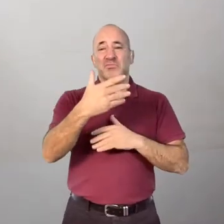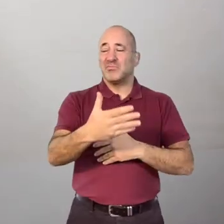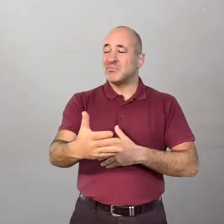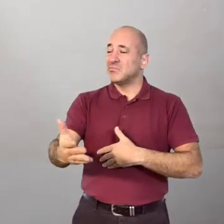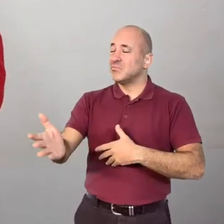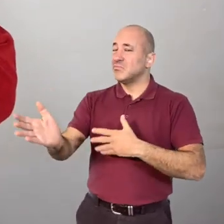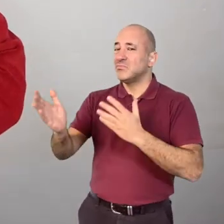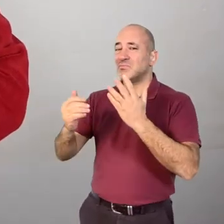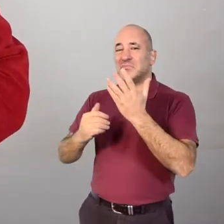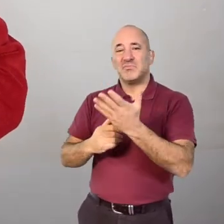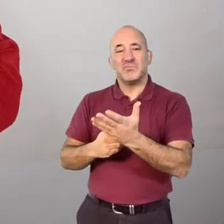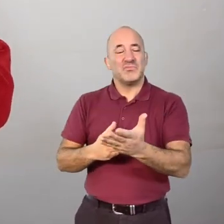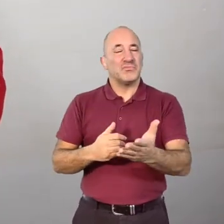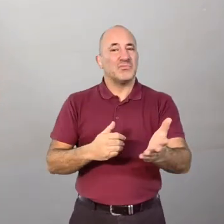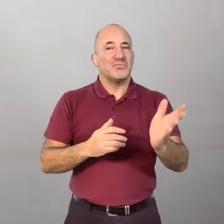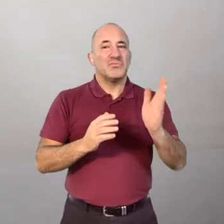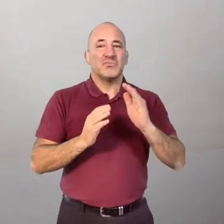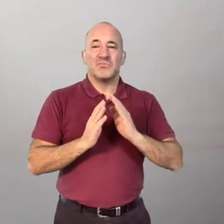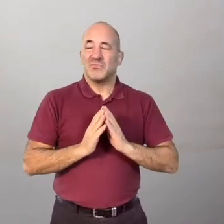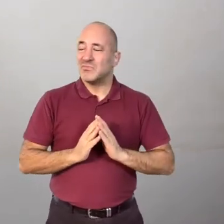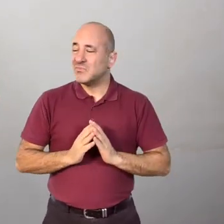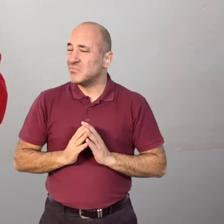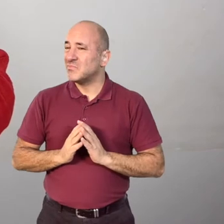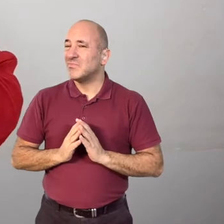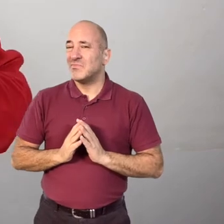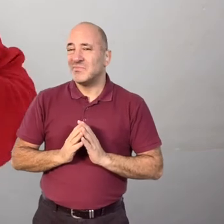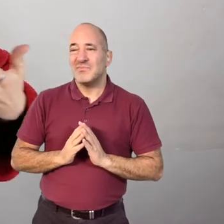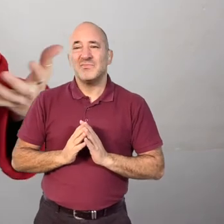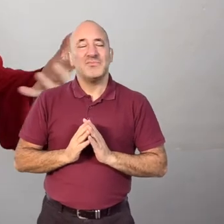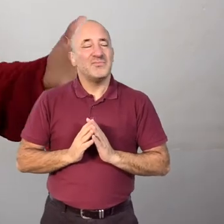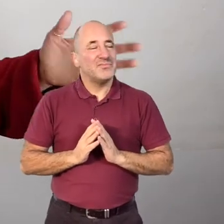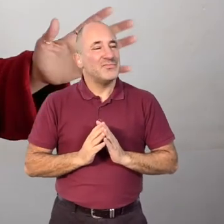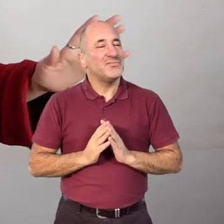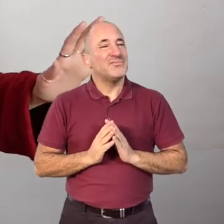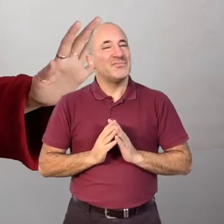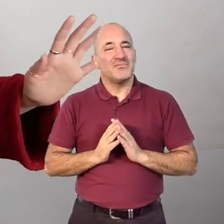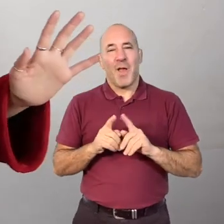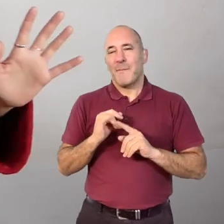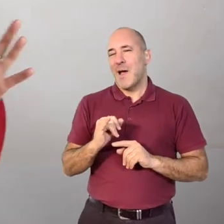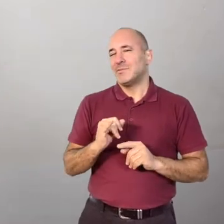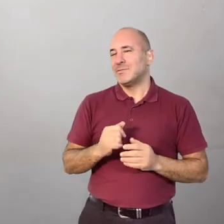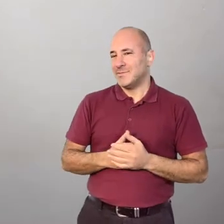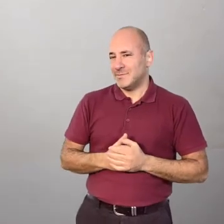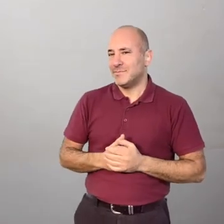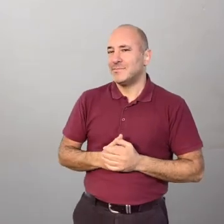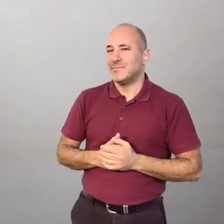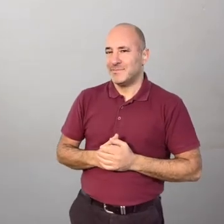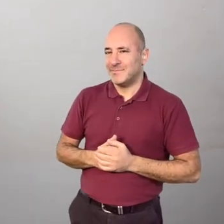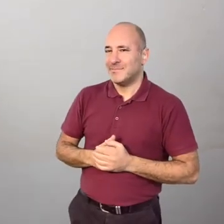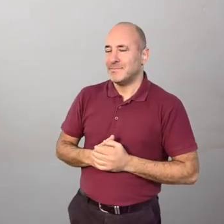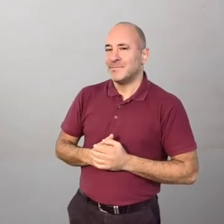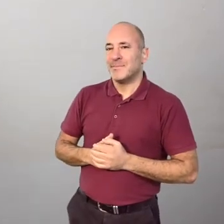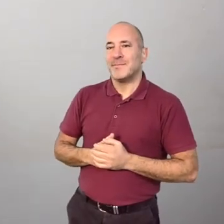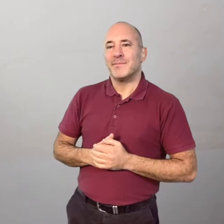I glide when I walk softly and gently across the room.